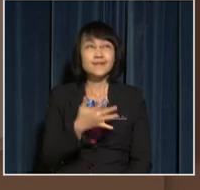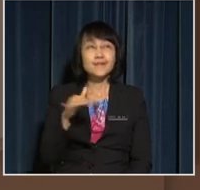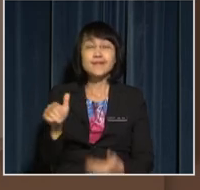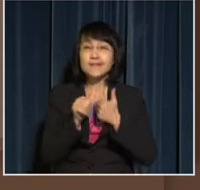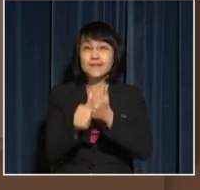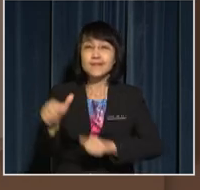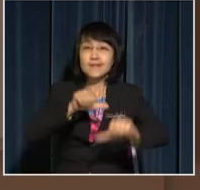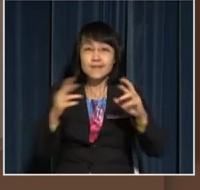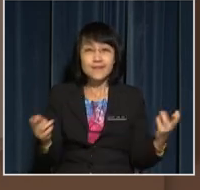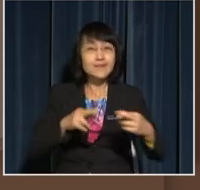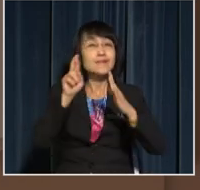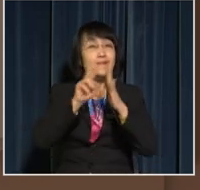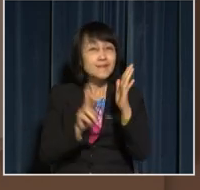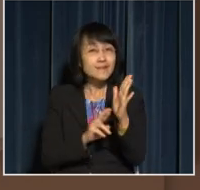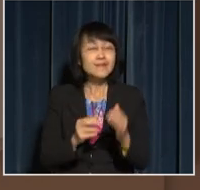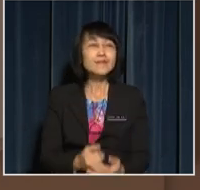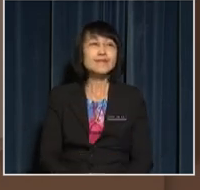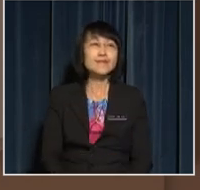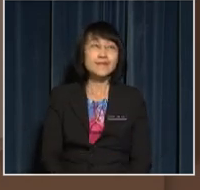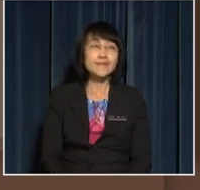they obey the Science Room Rules